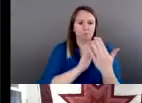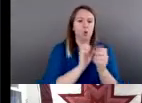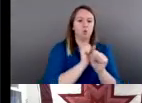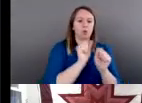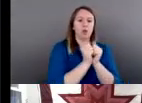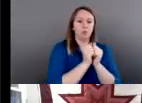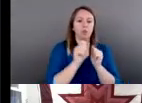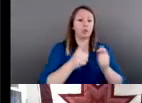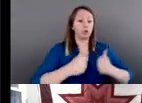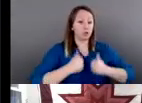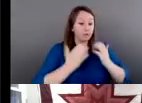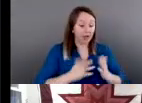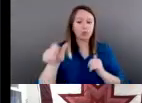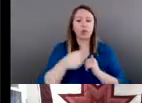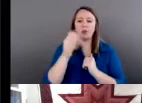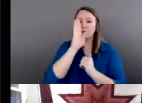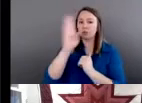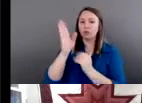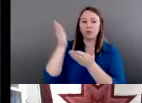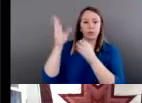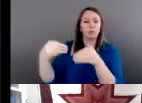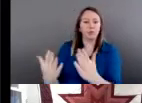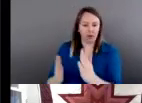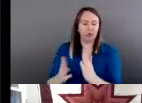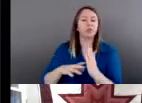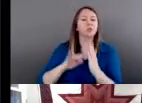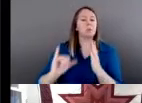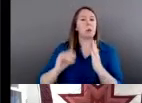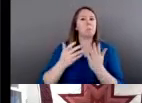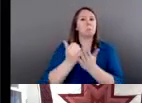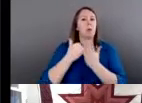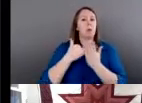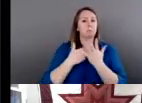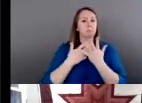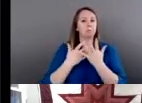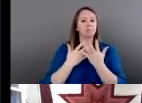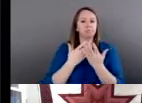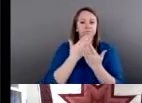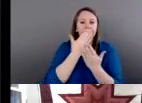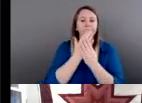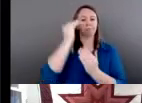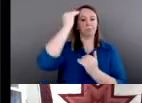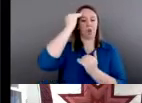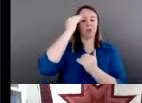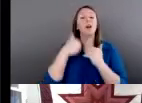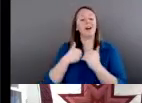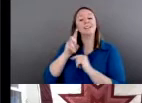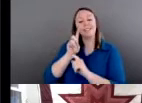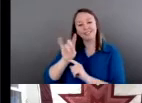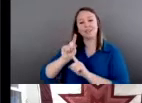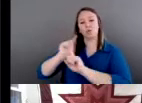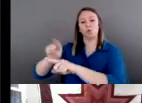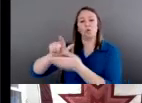And that really laid the foundation for my work. Although I did go to law school, I still feel like my entry